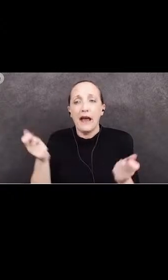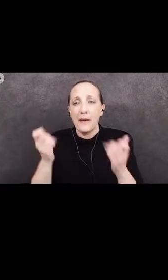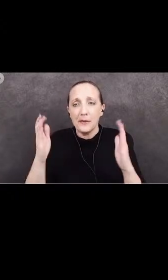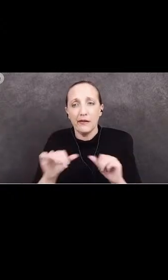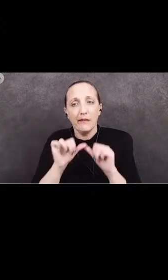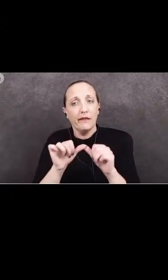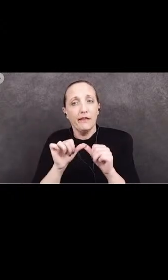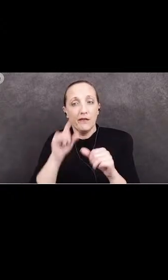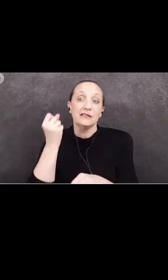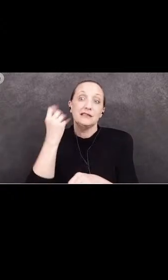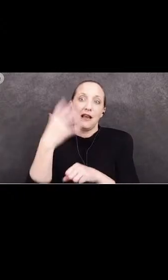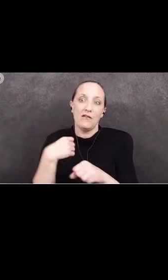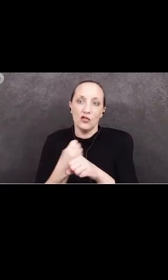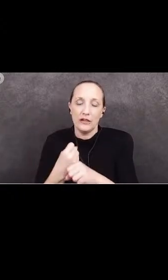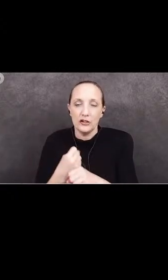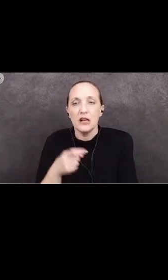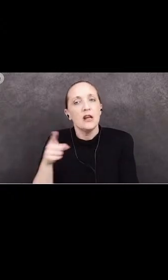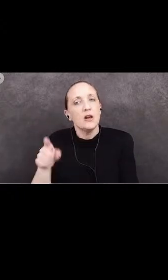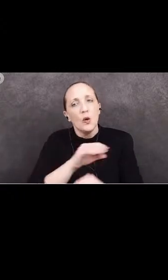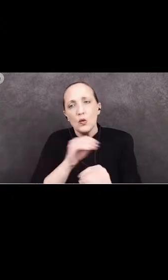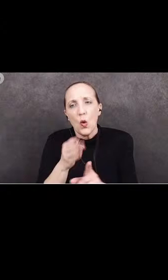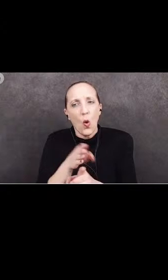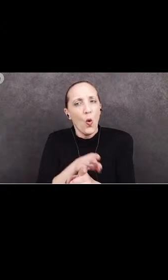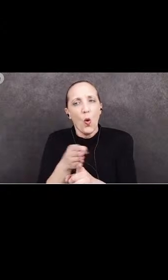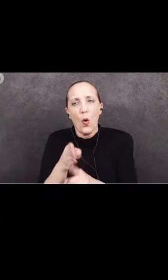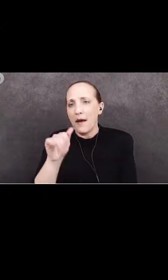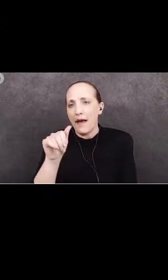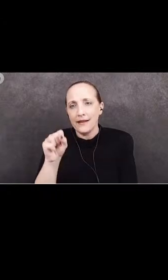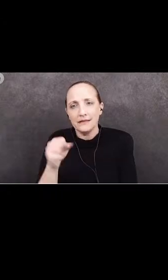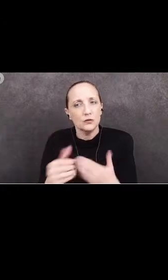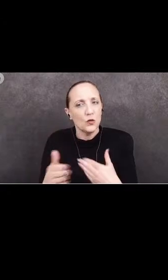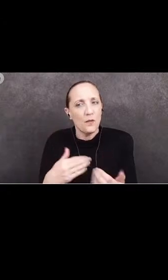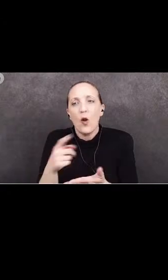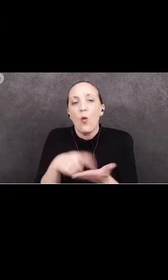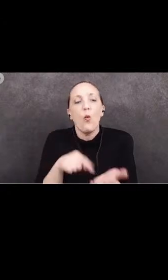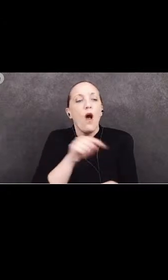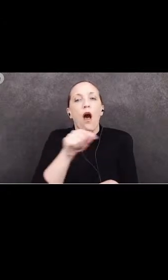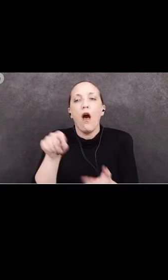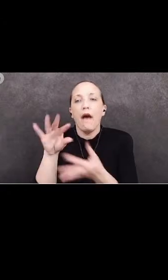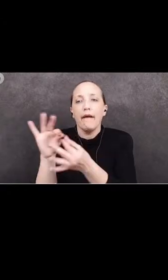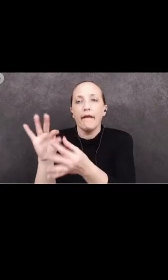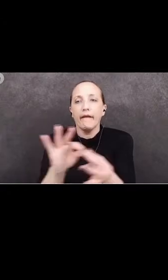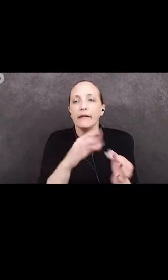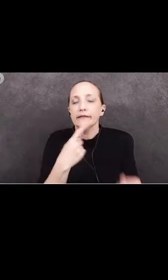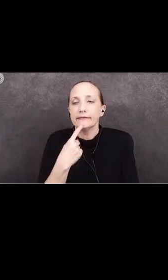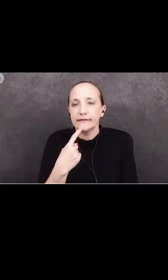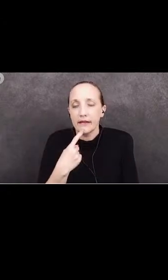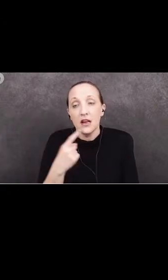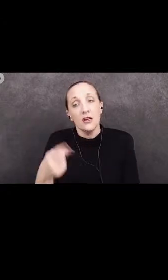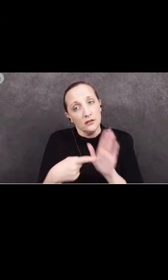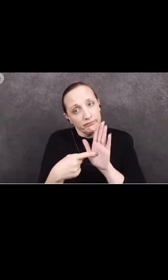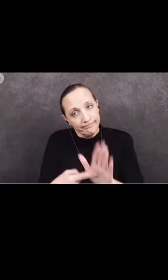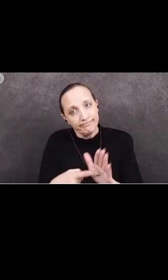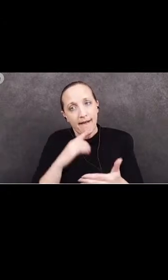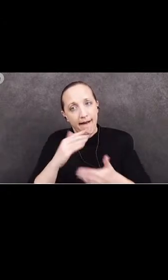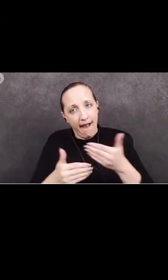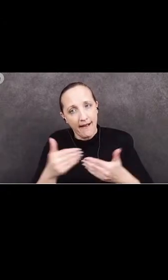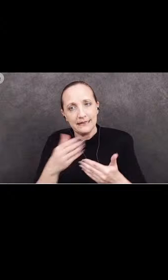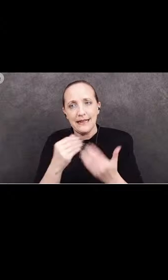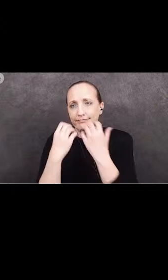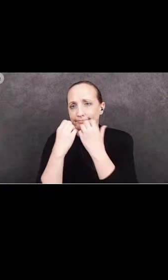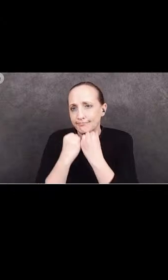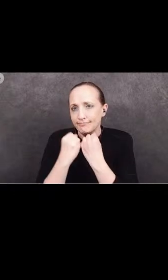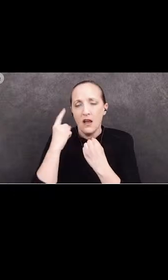and for several years. She is unbiased no matter what anyone says. She has demonstrated true kindness and caring for our students